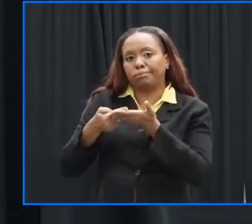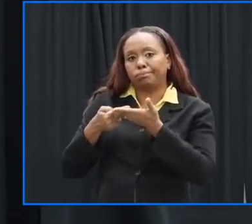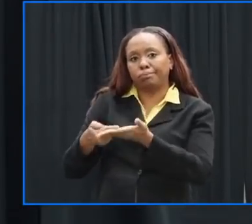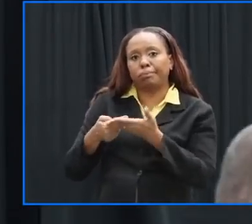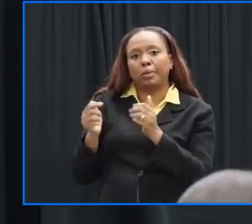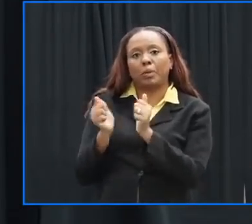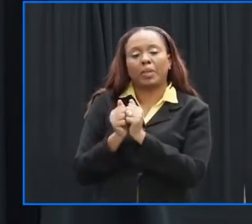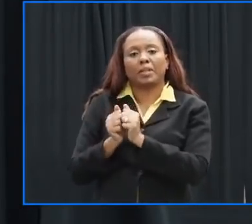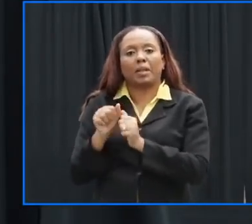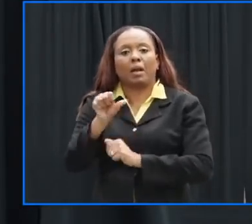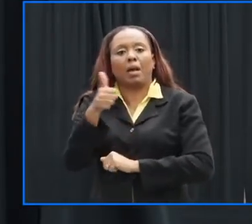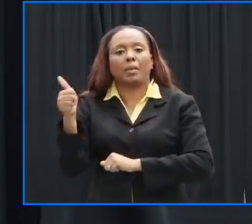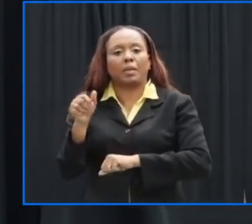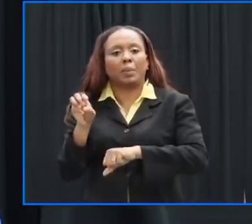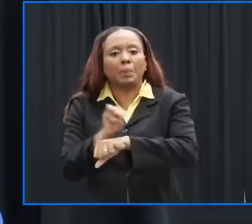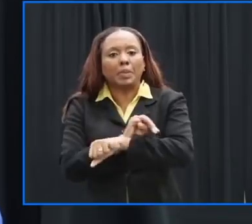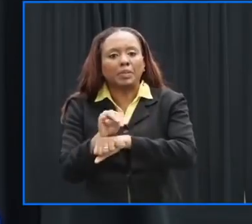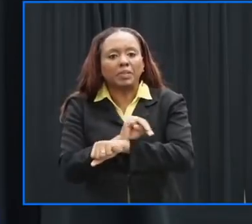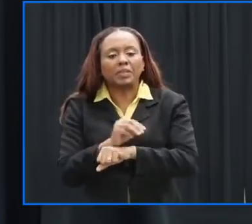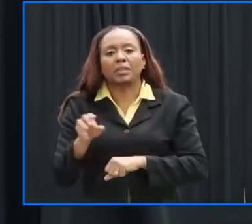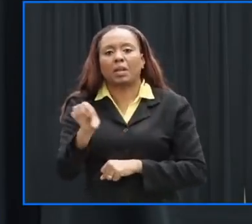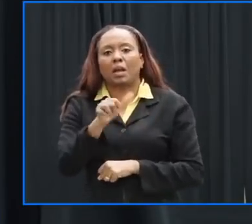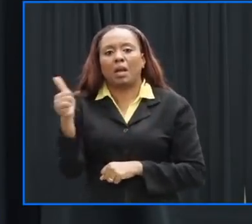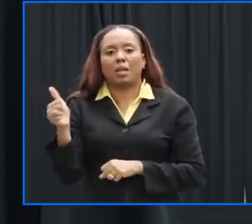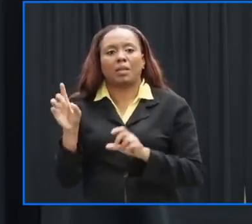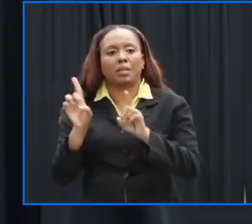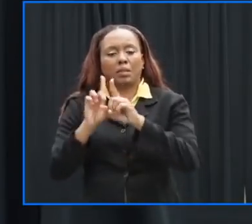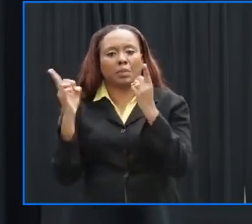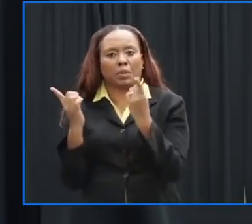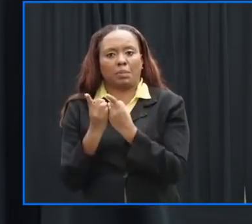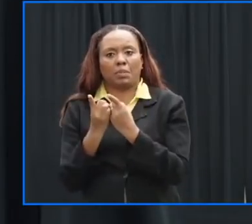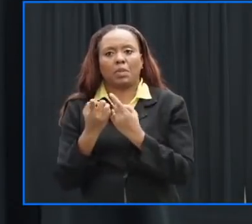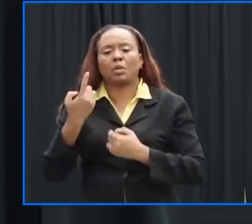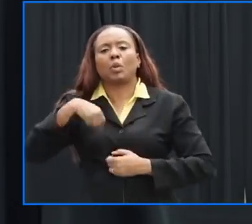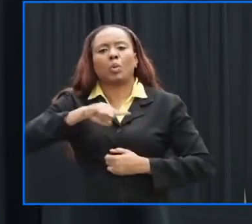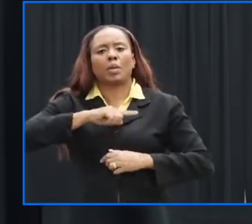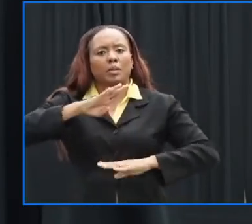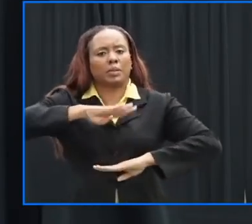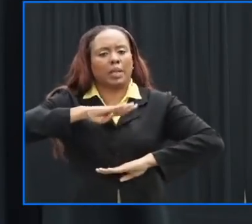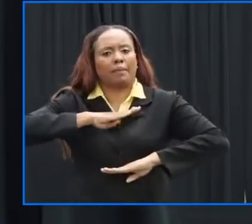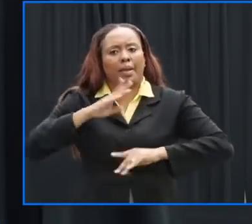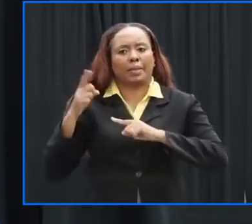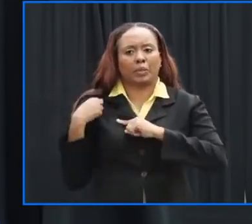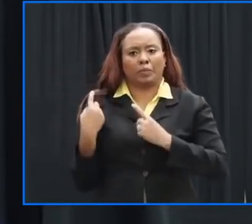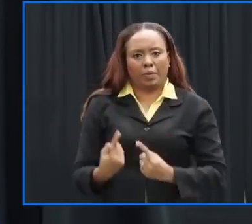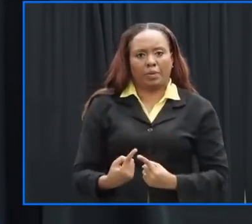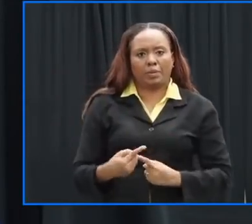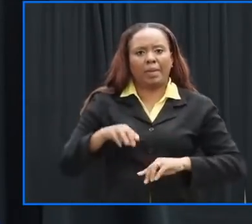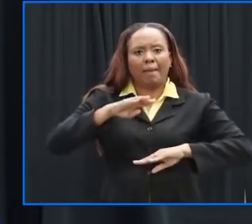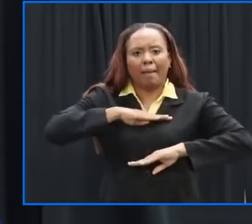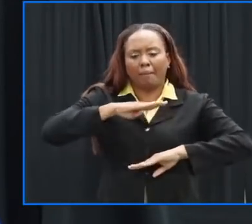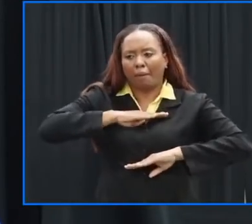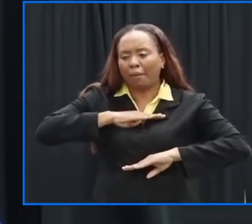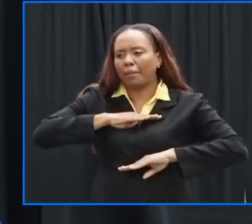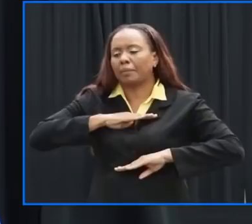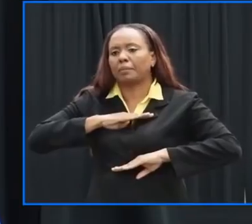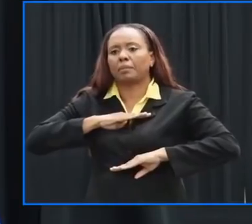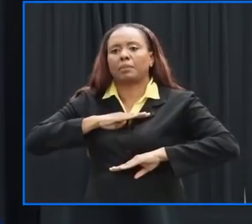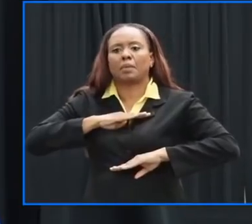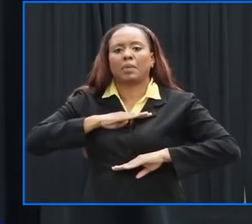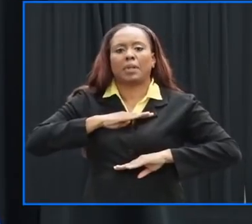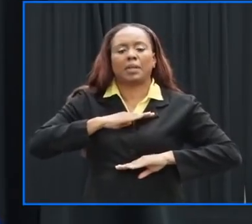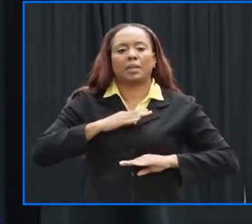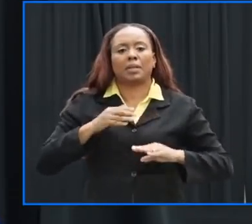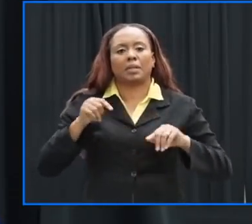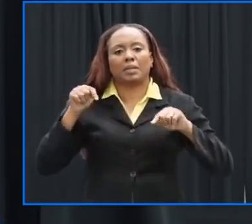all of them we are satisfied that all of them are sufficiently topped up and we are on standby as well to make sure during the course of